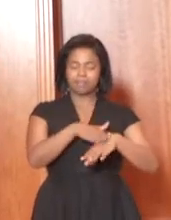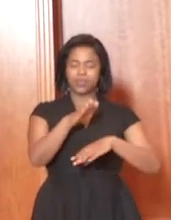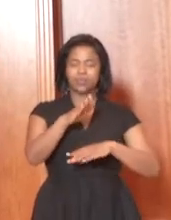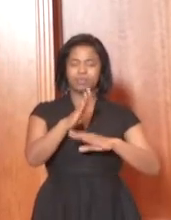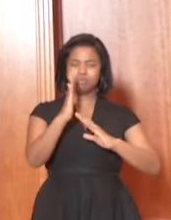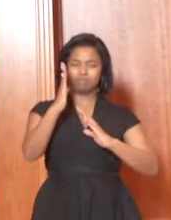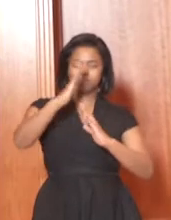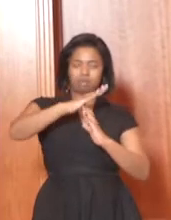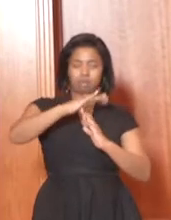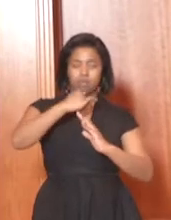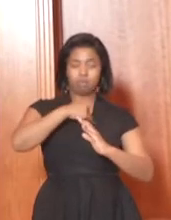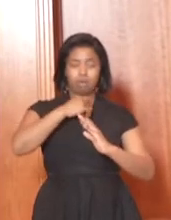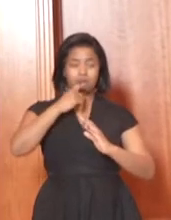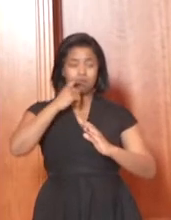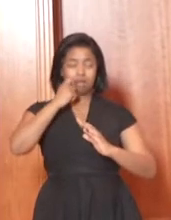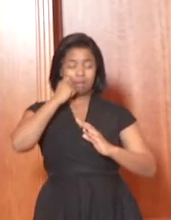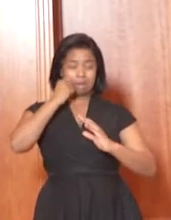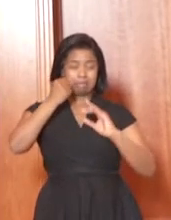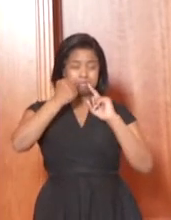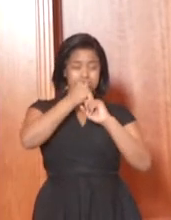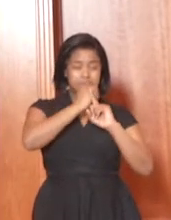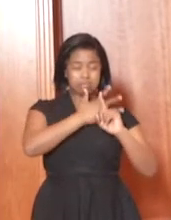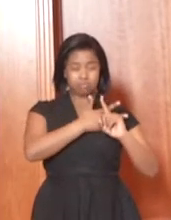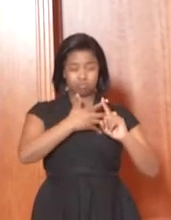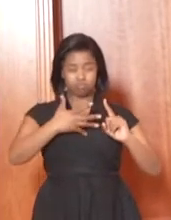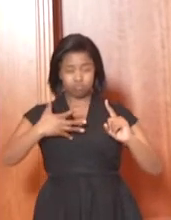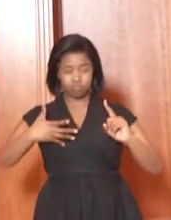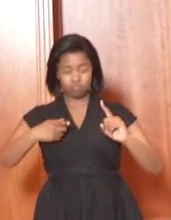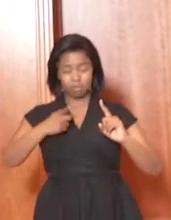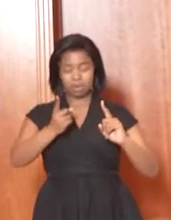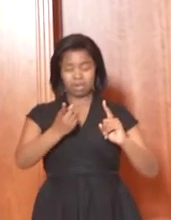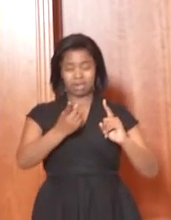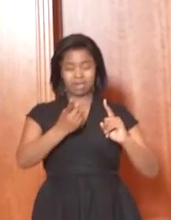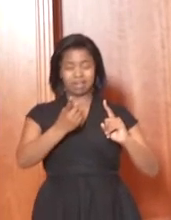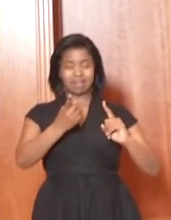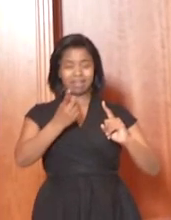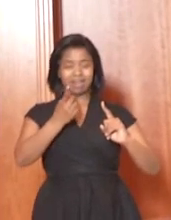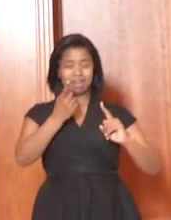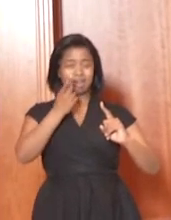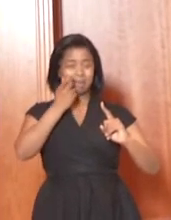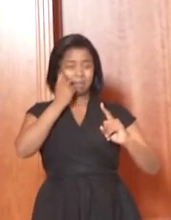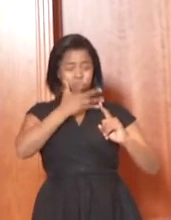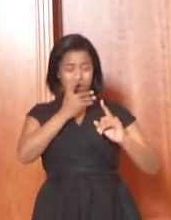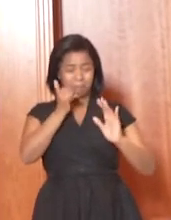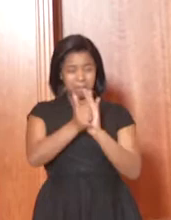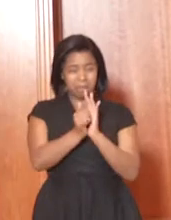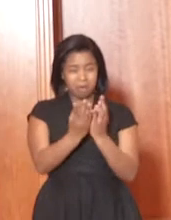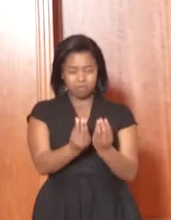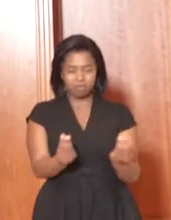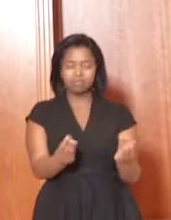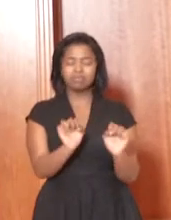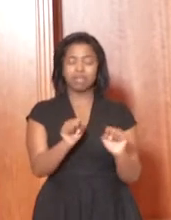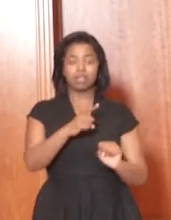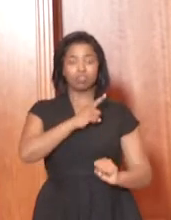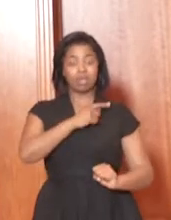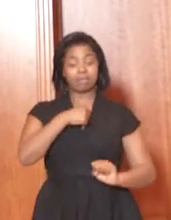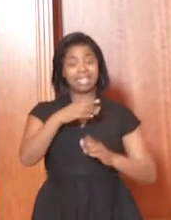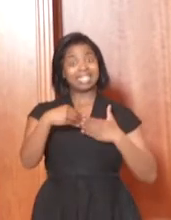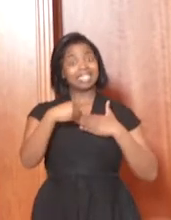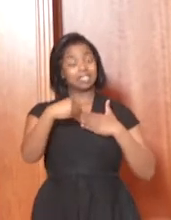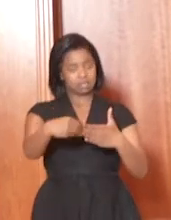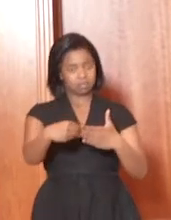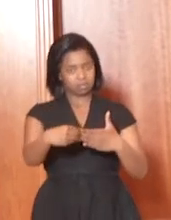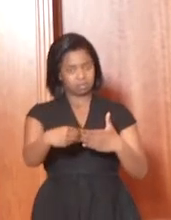and femicide effectively. And that is why I have taken the lead on this matter and I'm